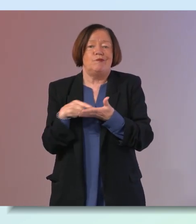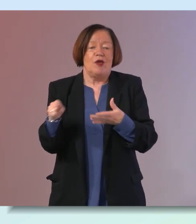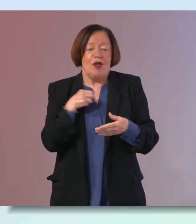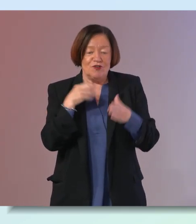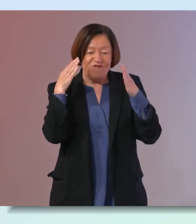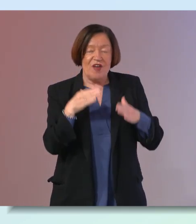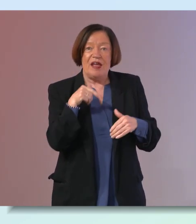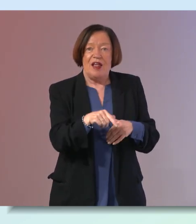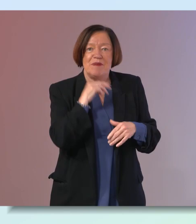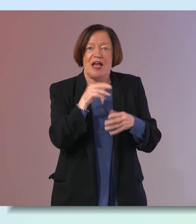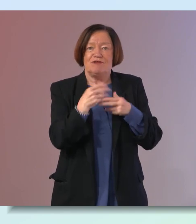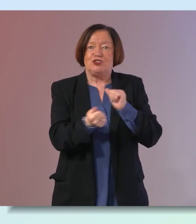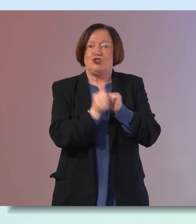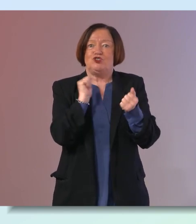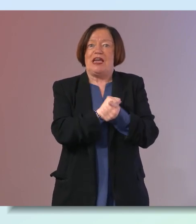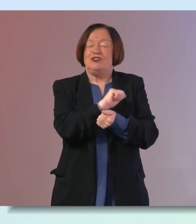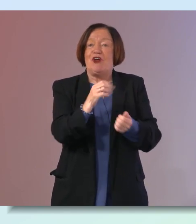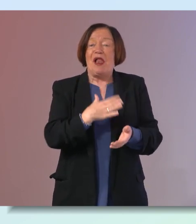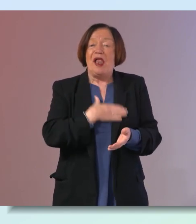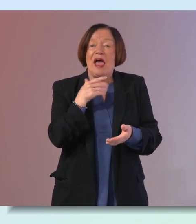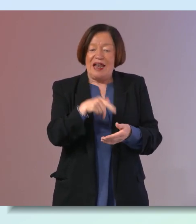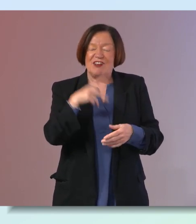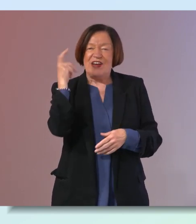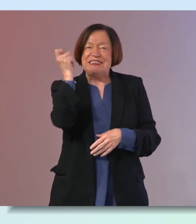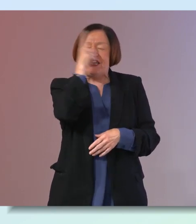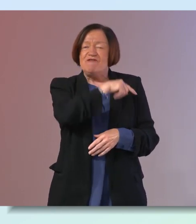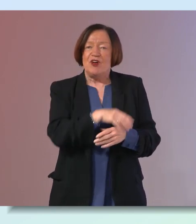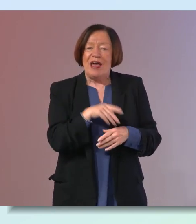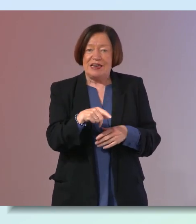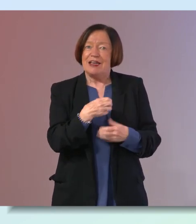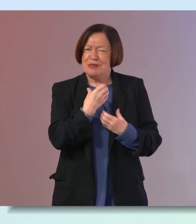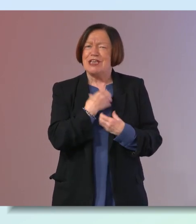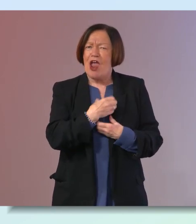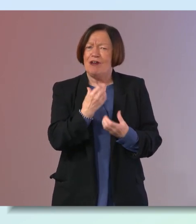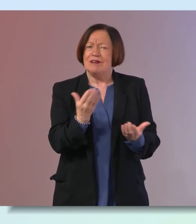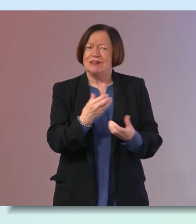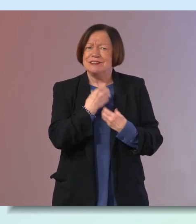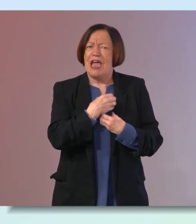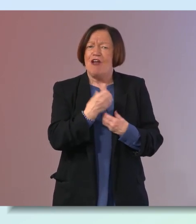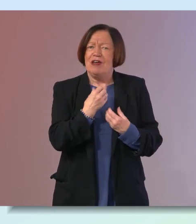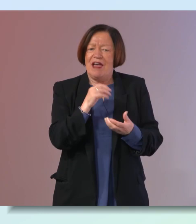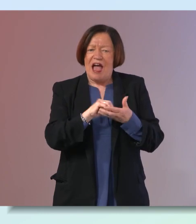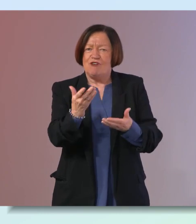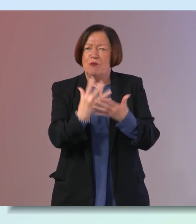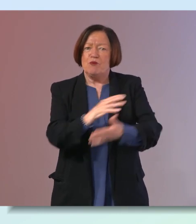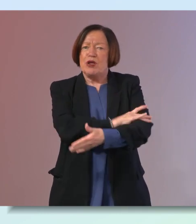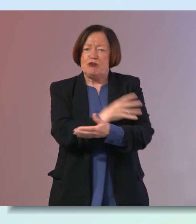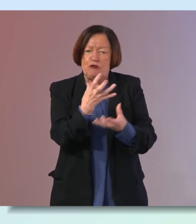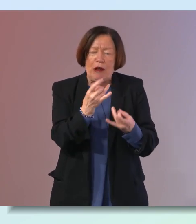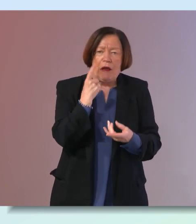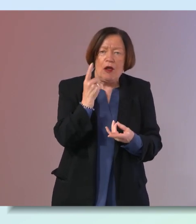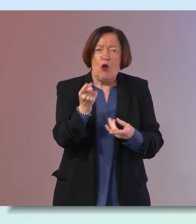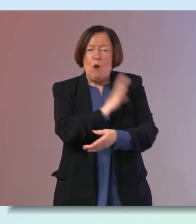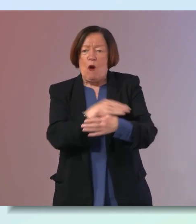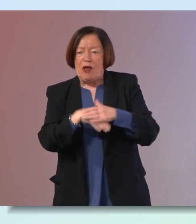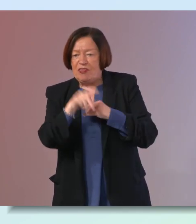them means making a change of some kind and that can be difficult and it can be scary it can be scary to go and have your blood pressure taken and thinking walking